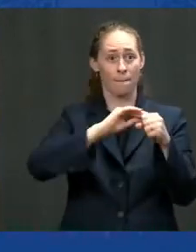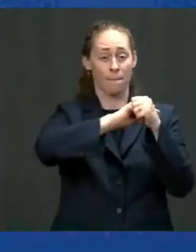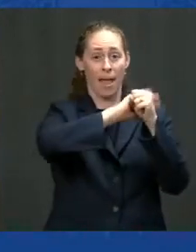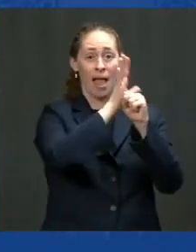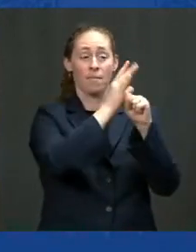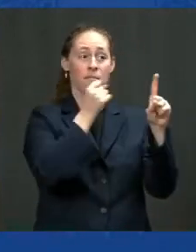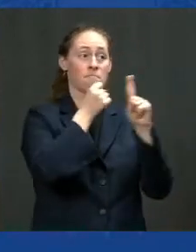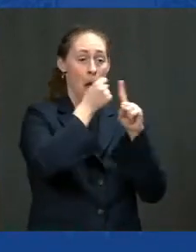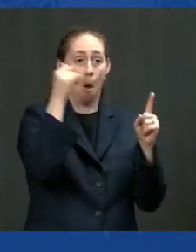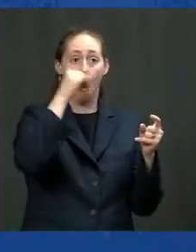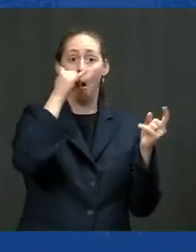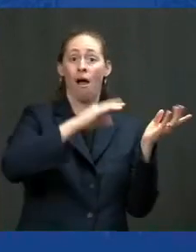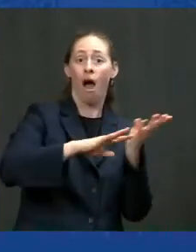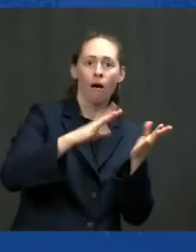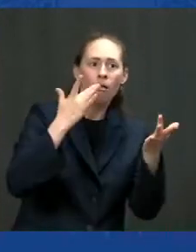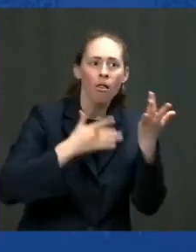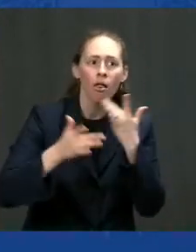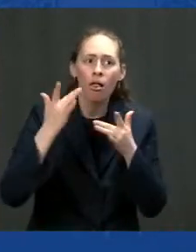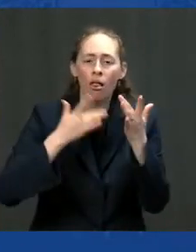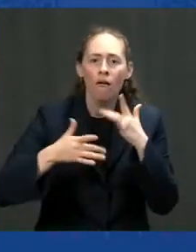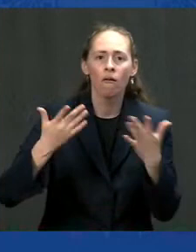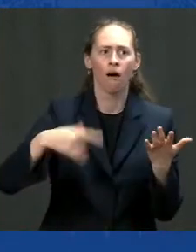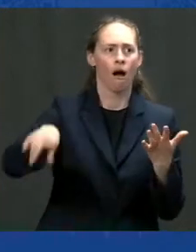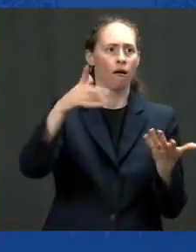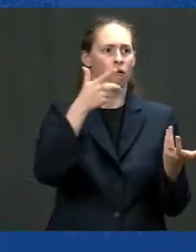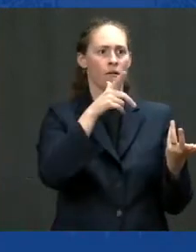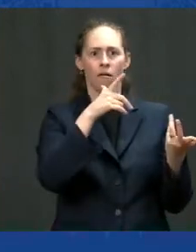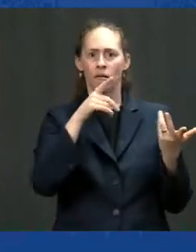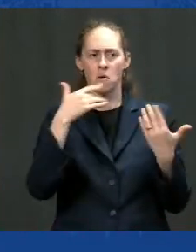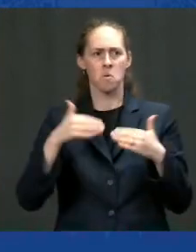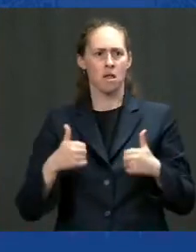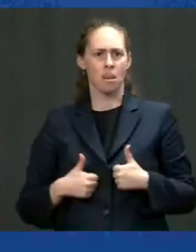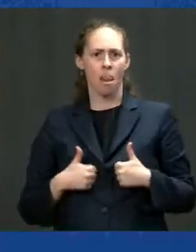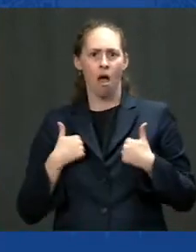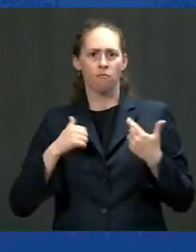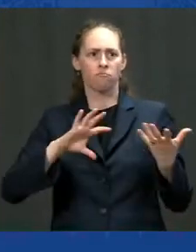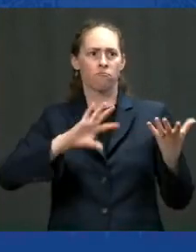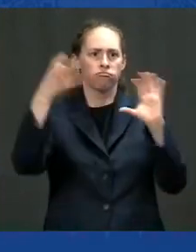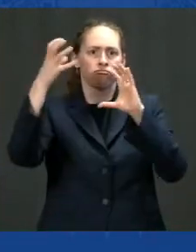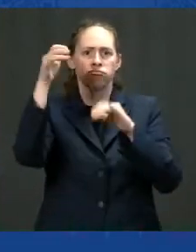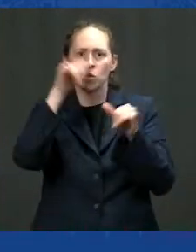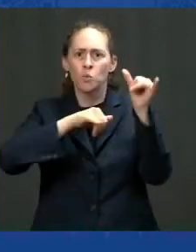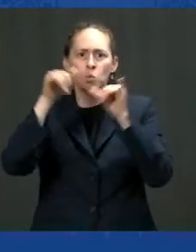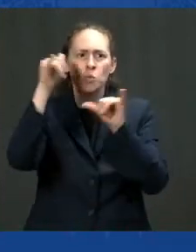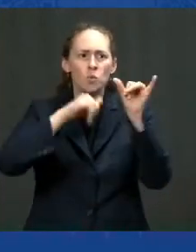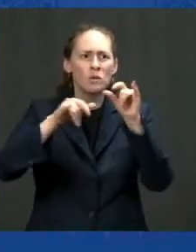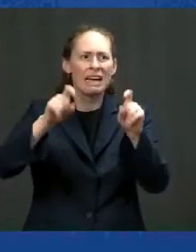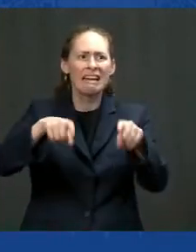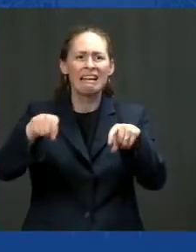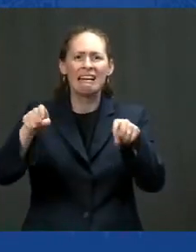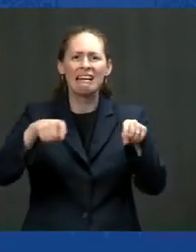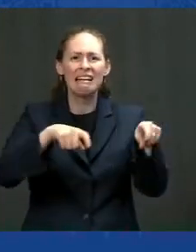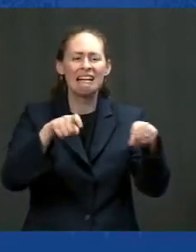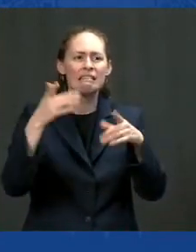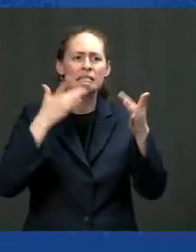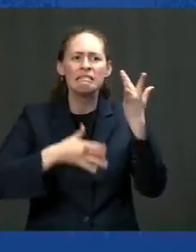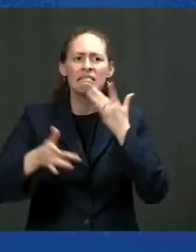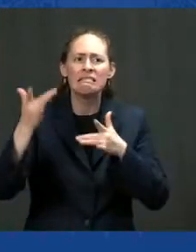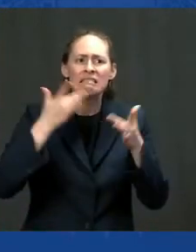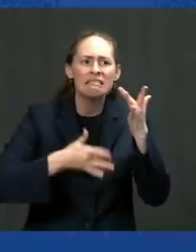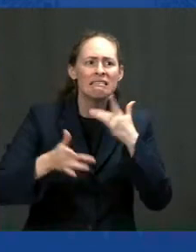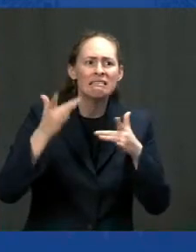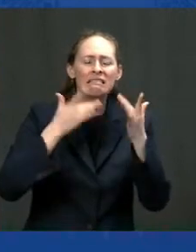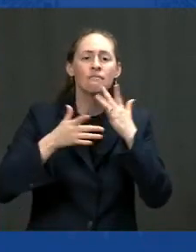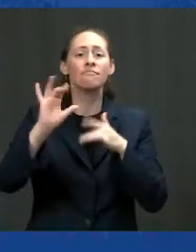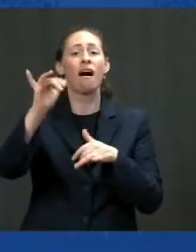lives and livelihoods at risk. When we needed the most, we were short on protective equipment. We were short on ventilators and